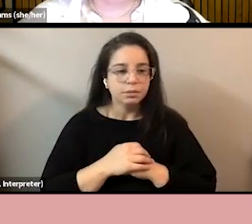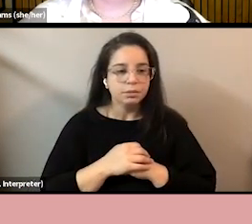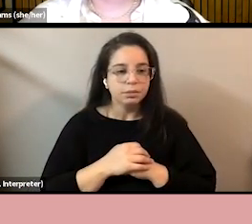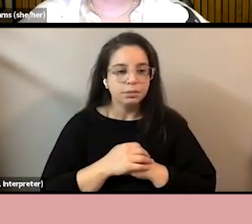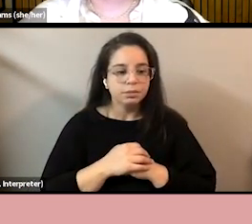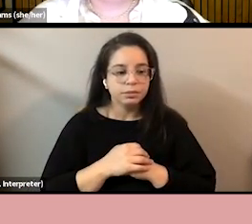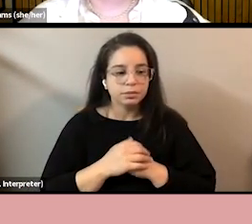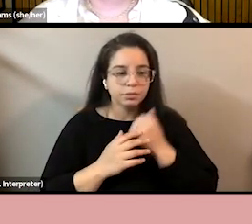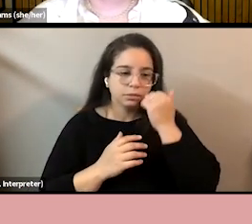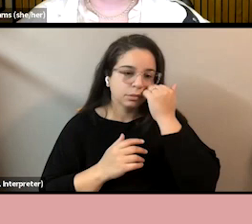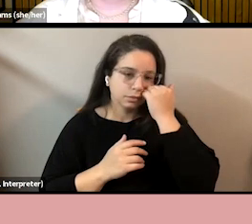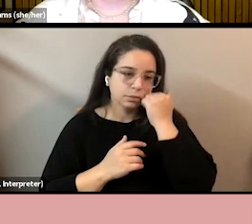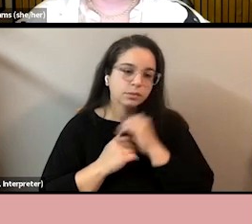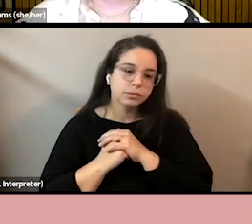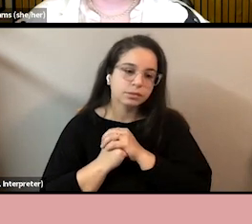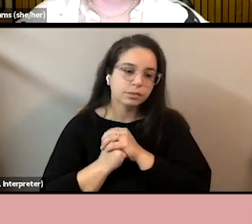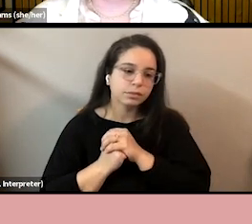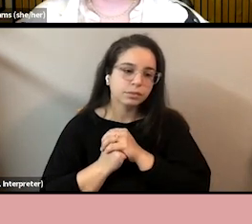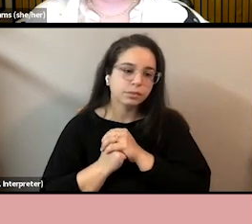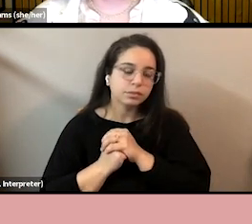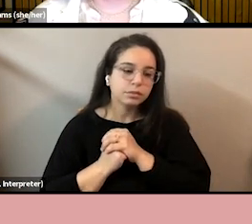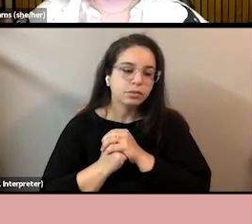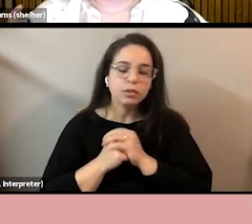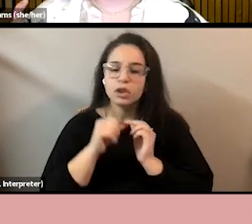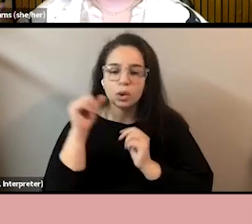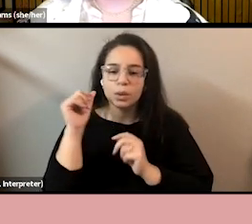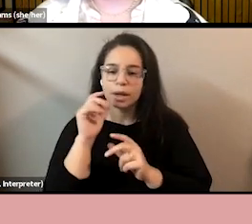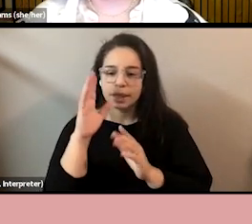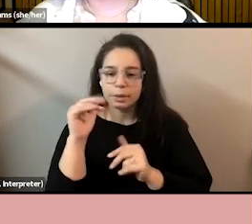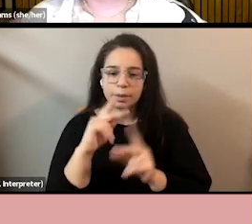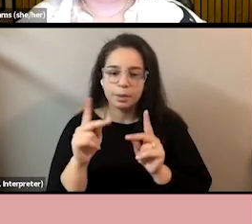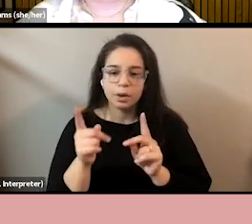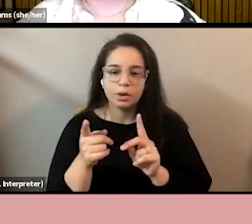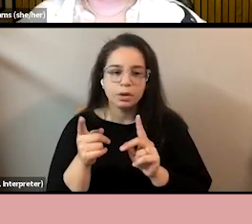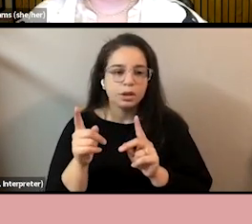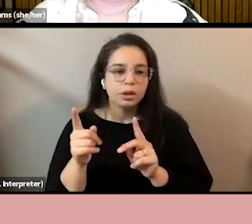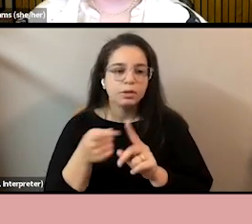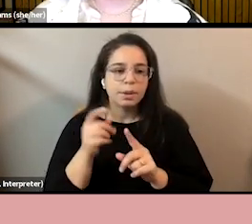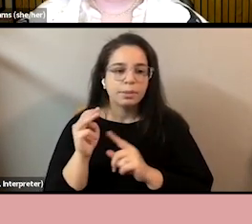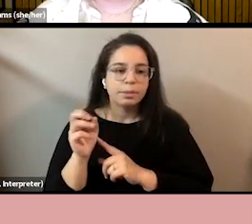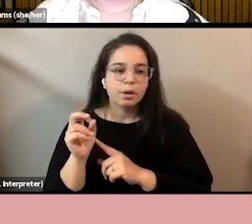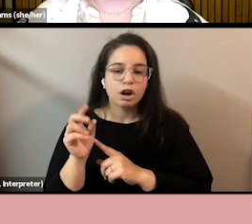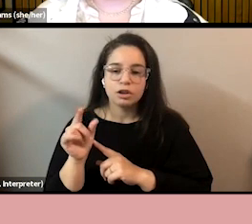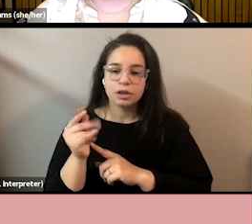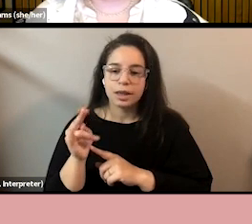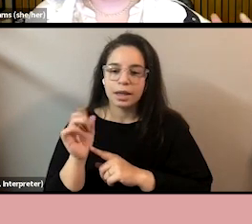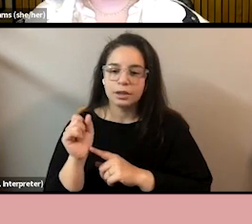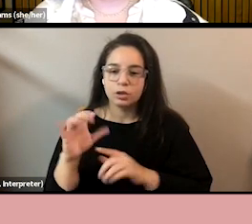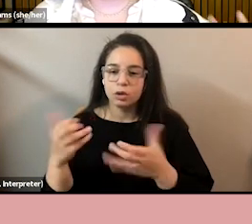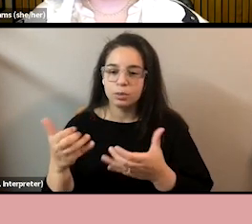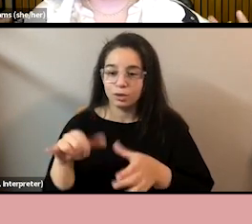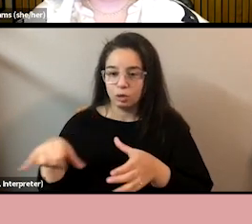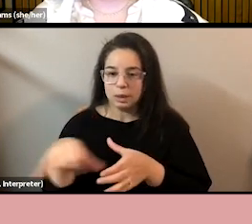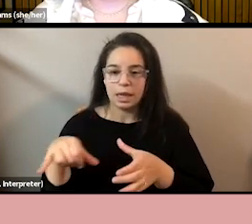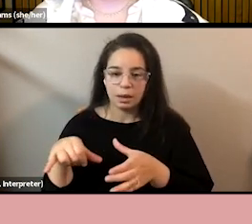We should not expect people from marginalized groups to be a monolith. When we hire tokenistically and we